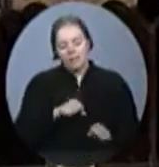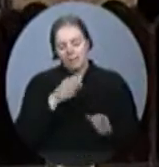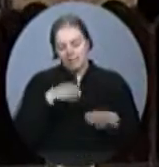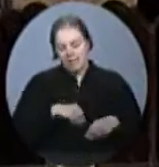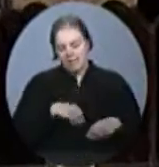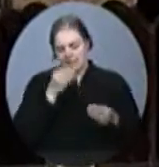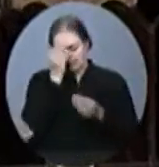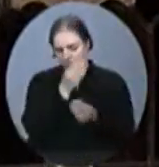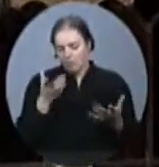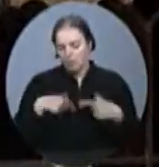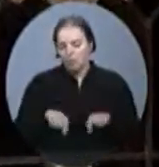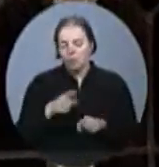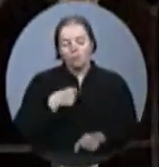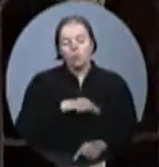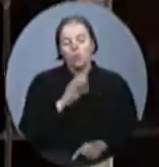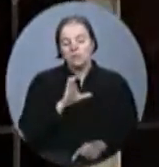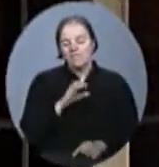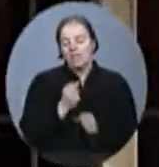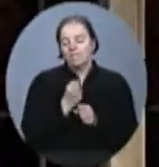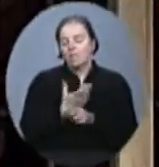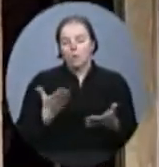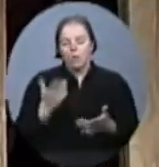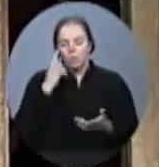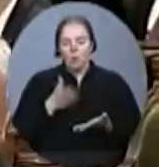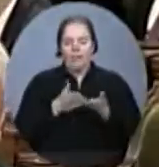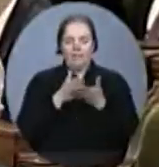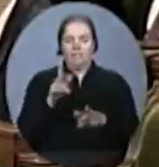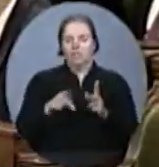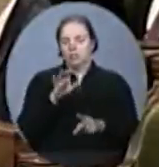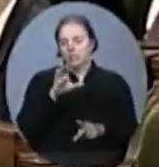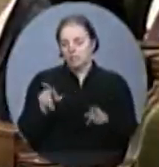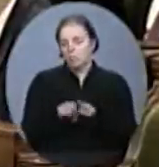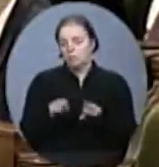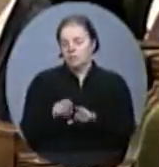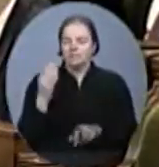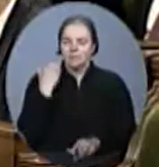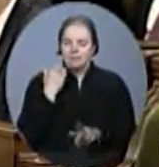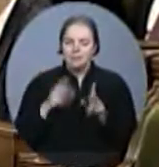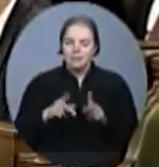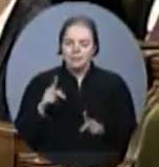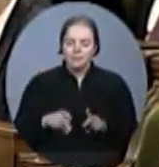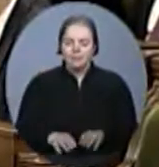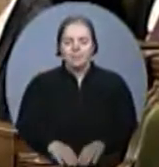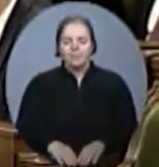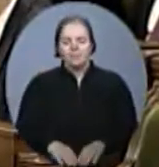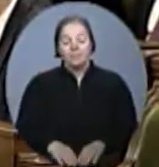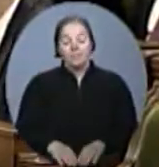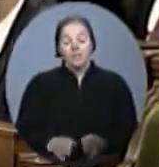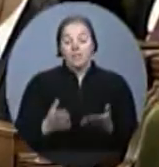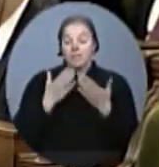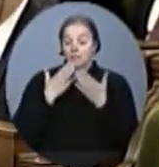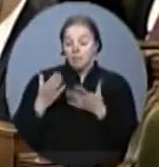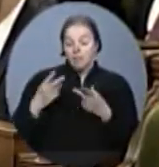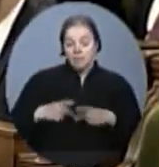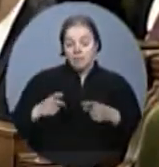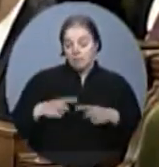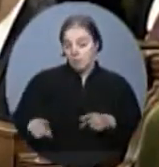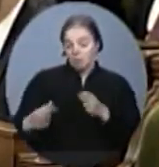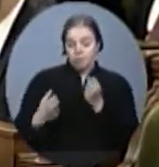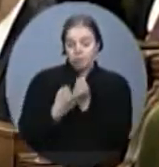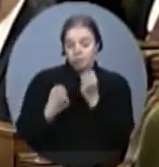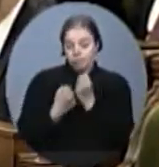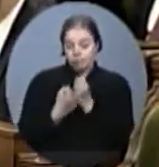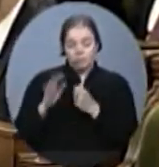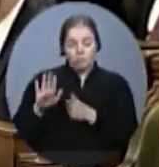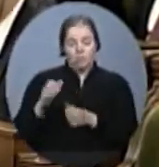all Canadians? The Honourable Minister of Public Safety. Mr. Speaker, I want to thank that Honourable Member for his support and hard work on behalf